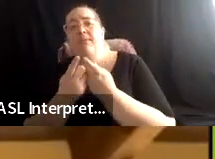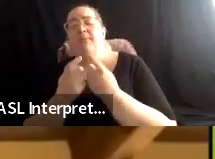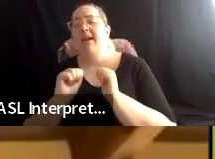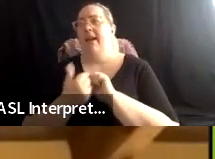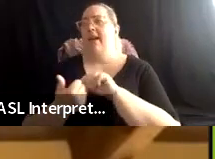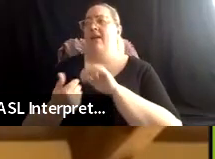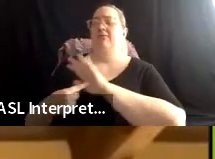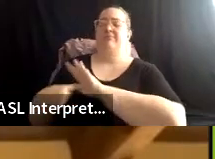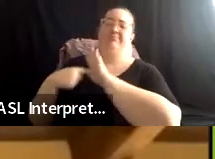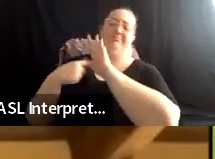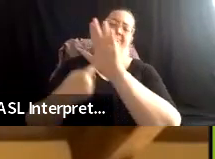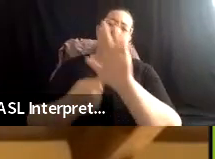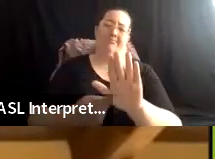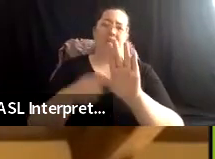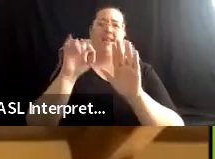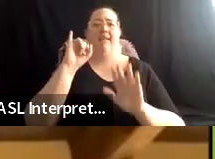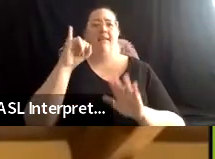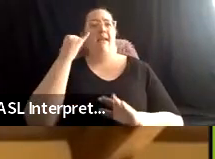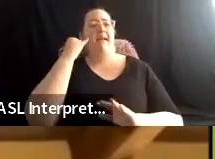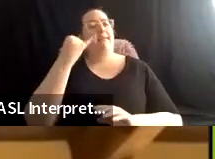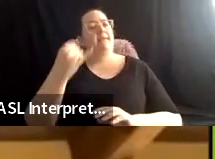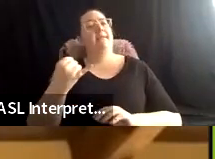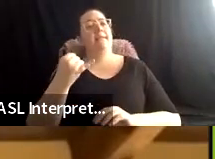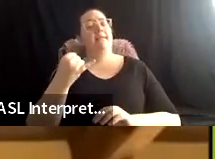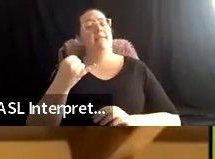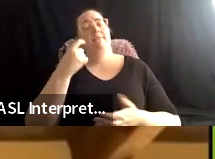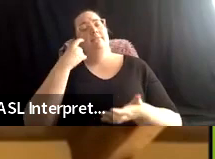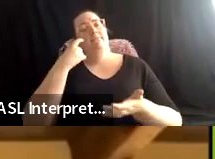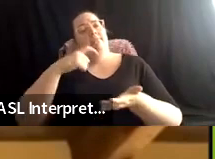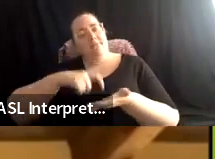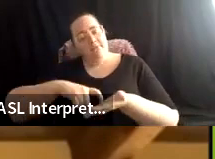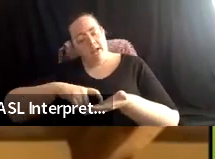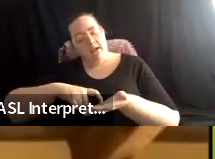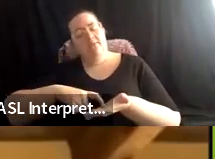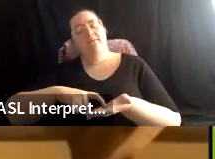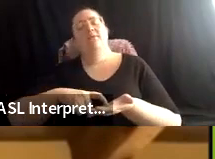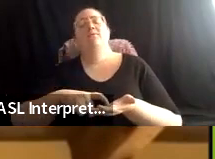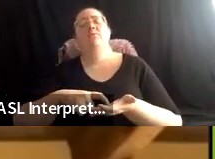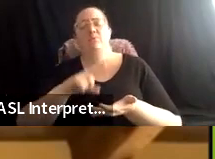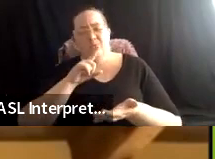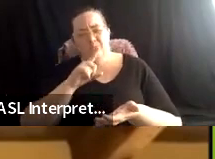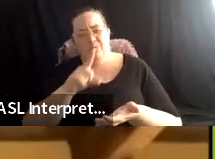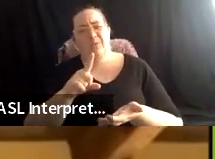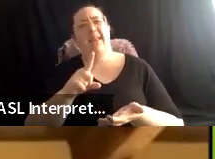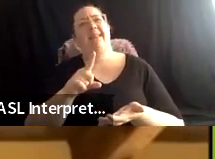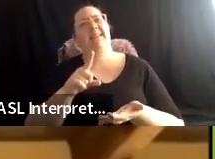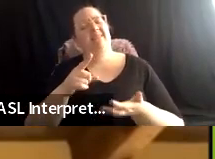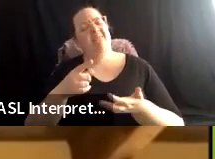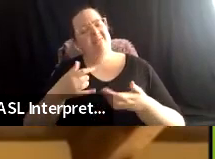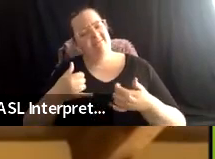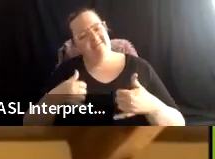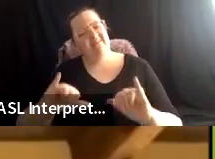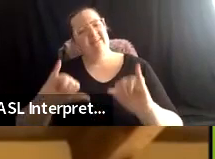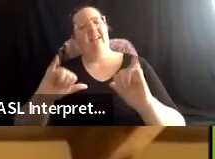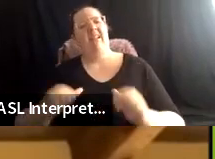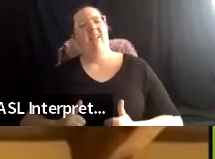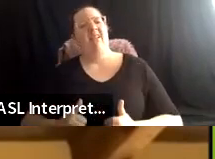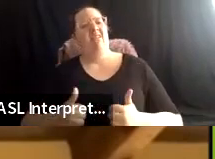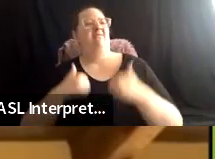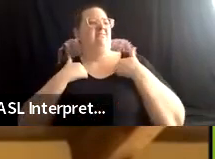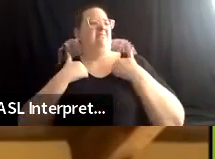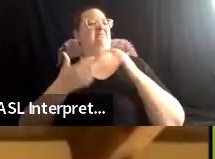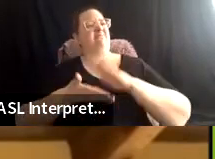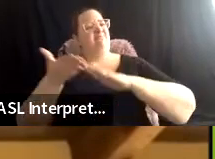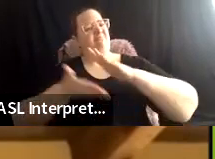this, um, acknowledgement is really living too. It's not just going to speak